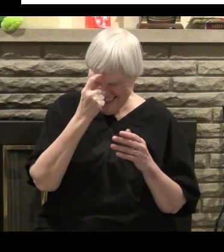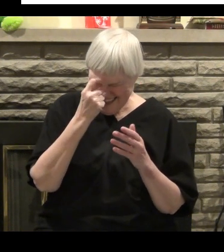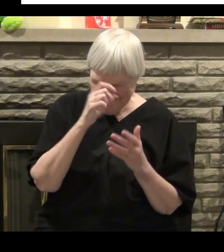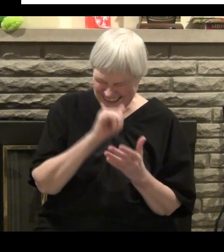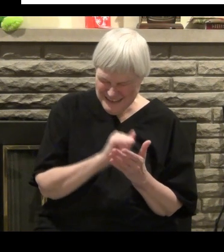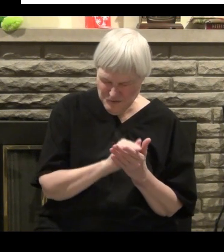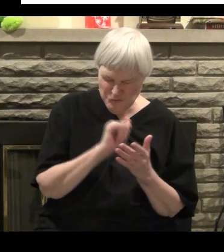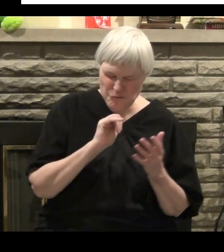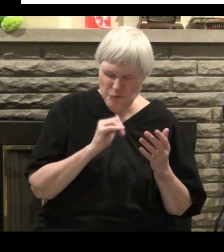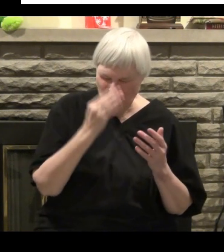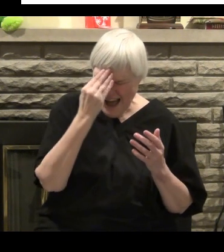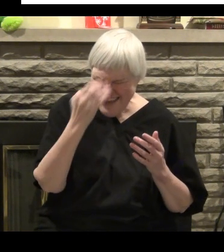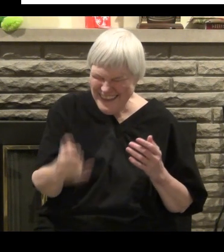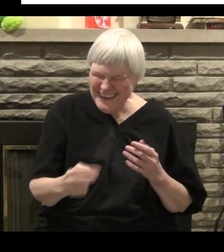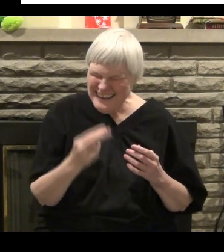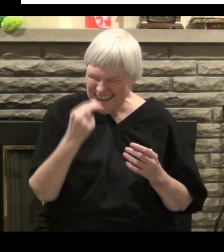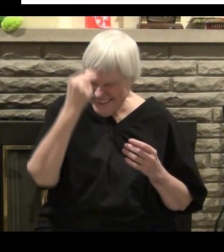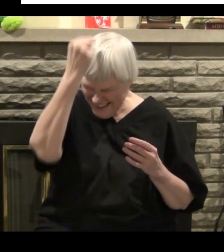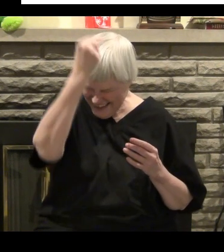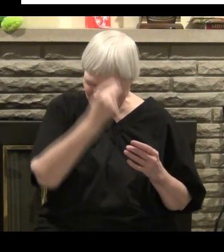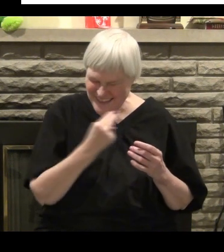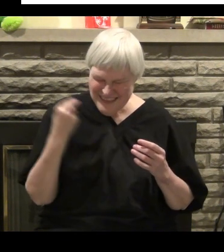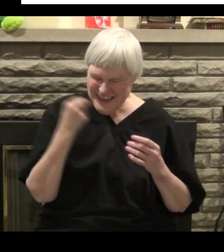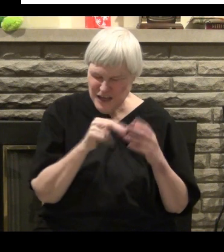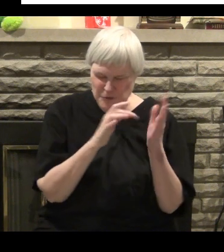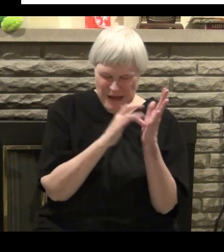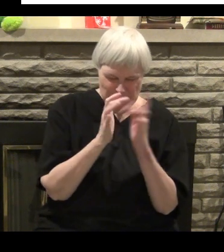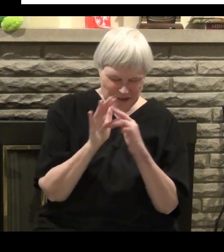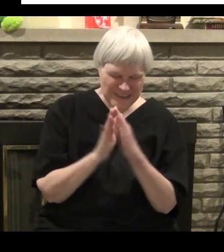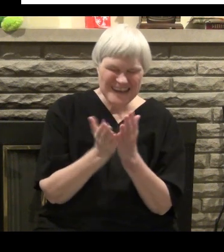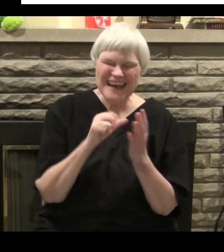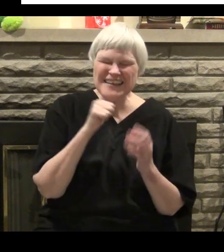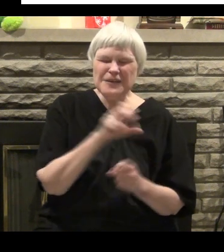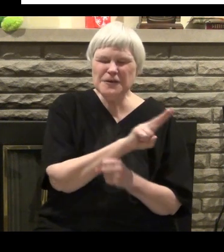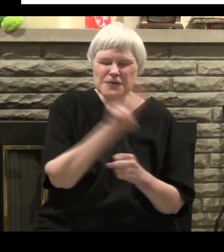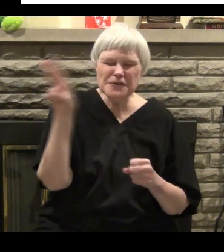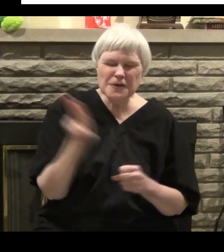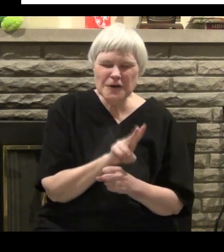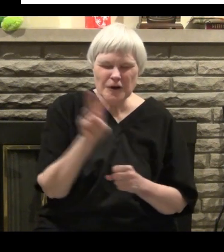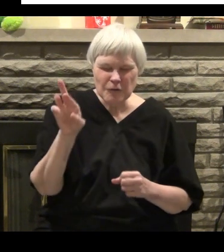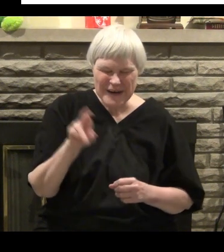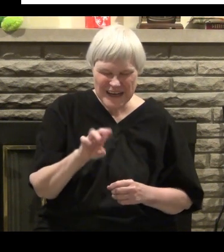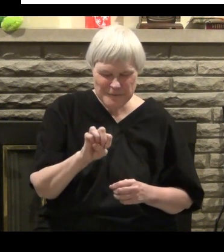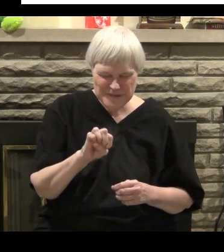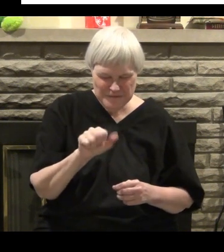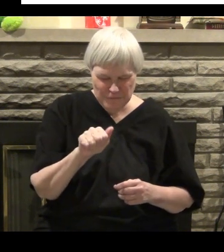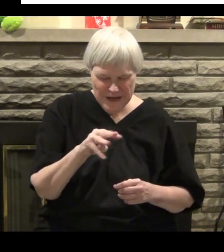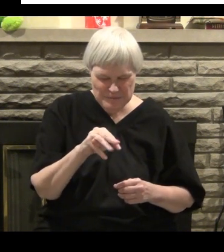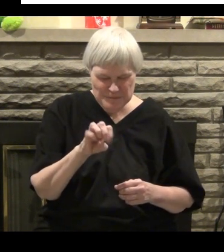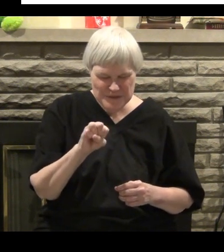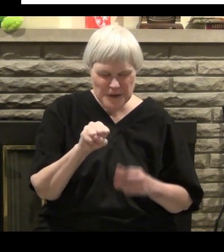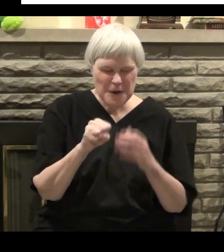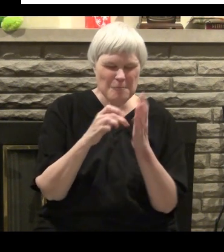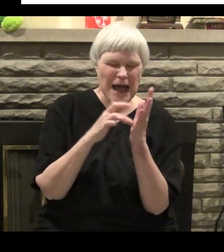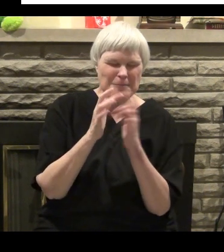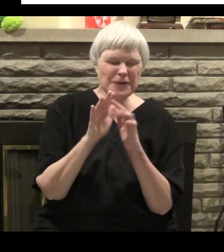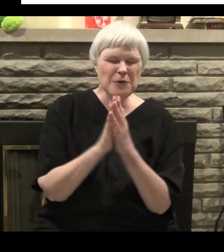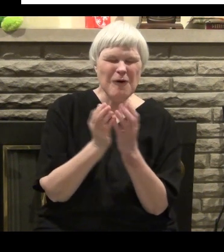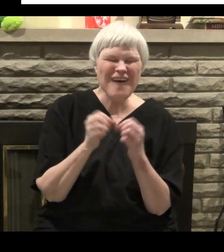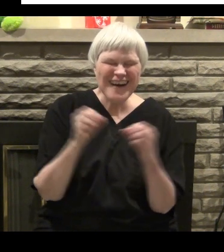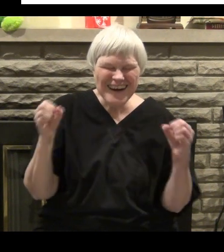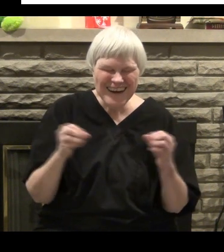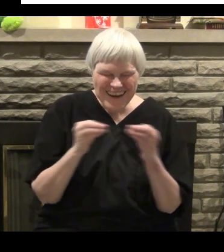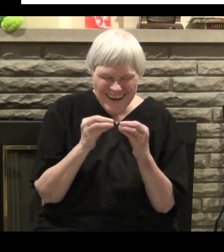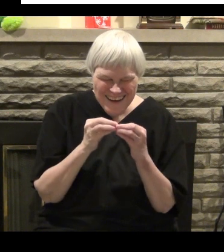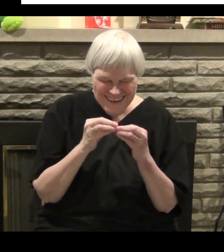I'm still wondering. I think that's why the Catholic Bible doesn't use the Douay-Rheims anymore. This is kind of contradictory to what they want to